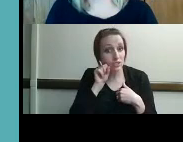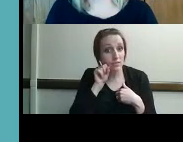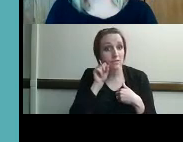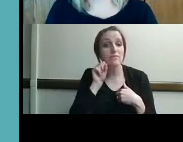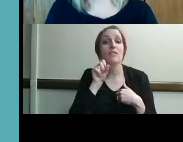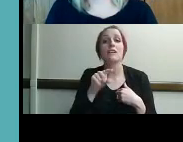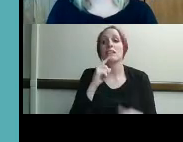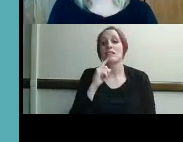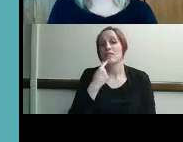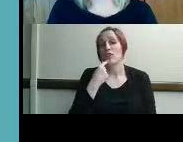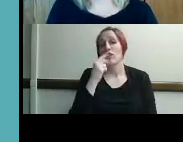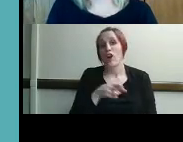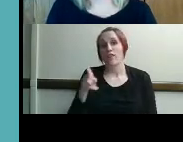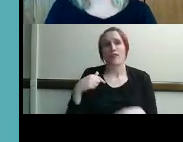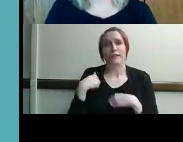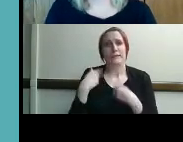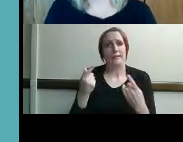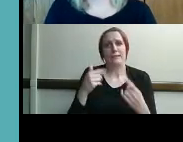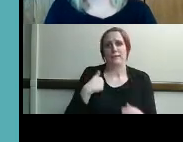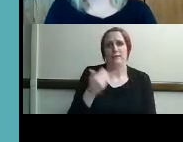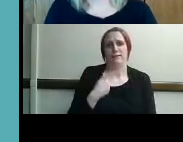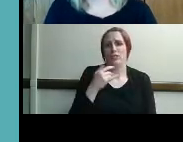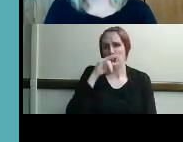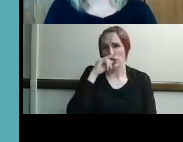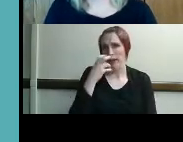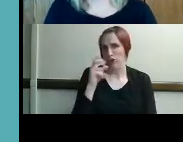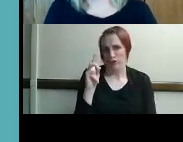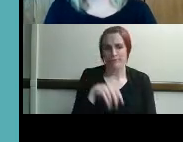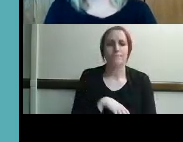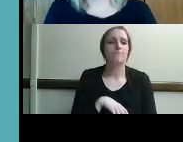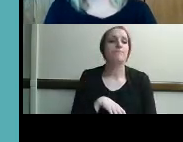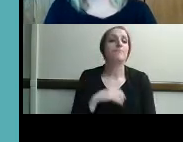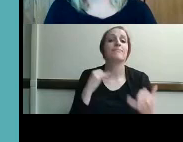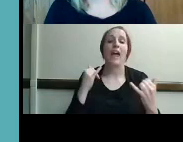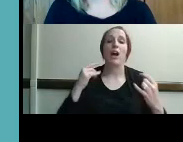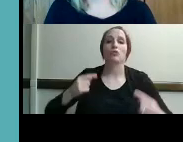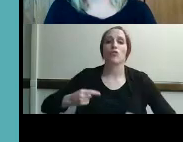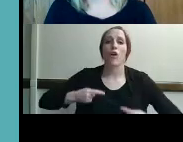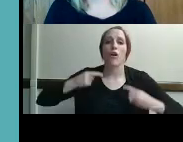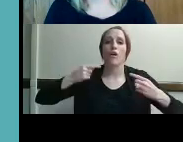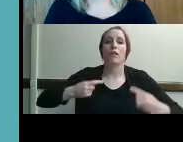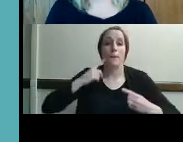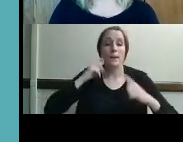severely hard of hearing since childhood joe is now struggling with changing vision